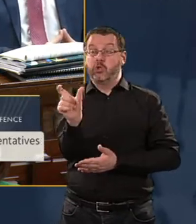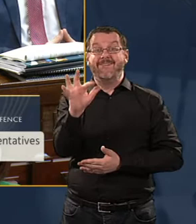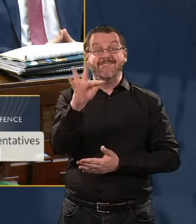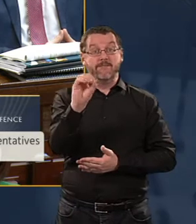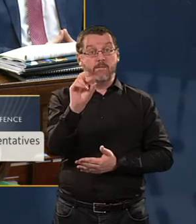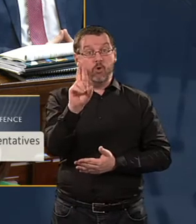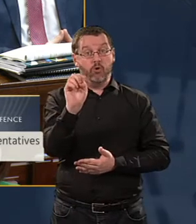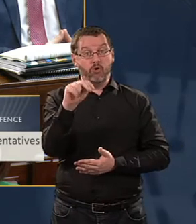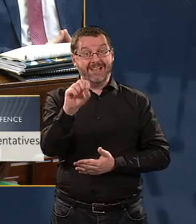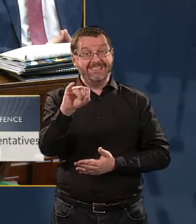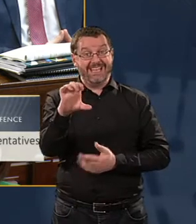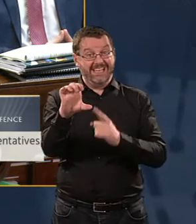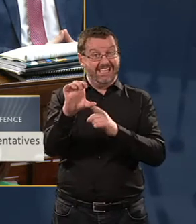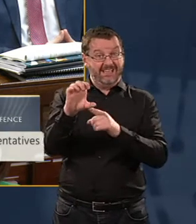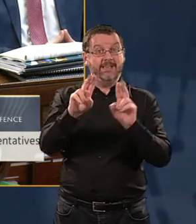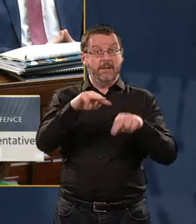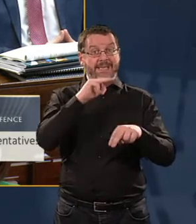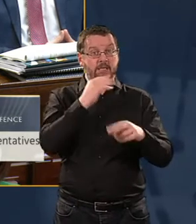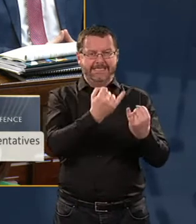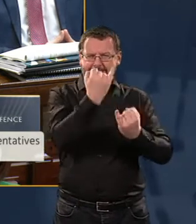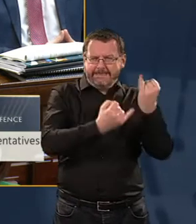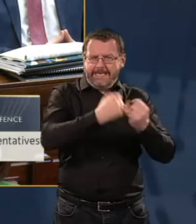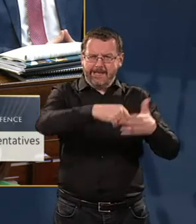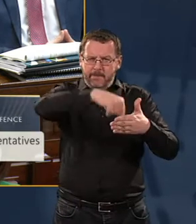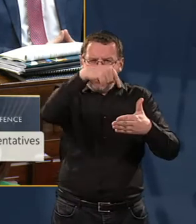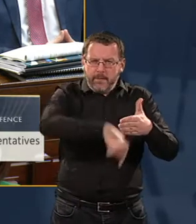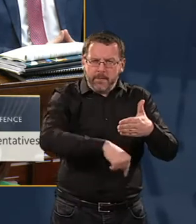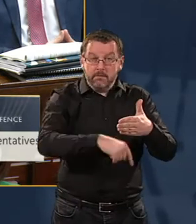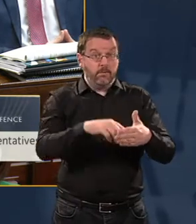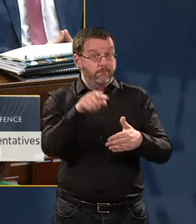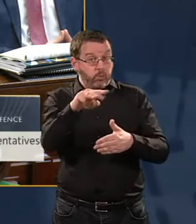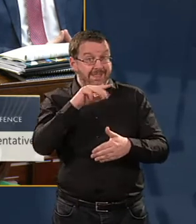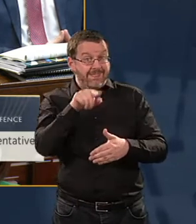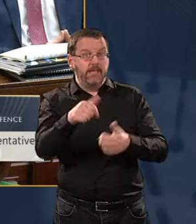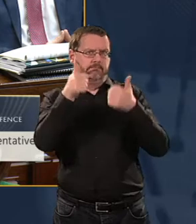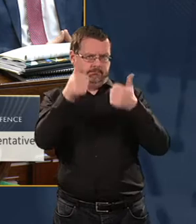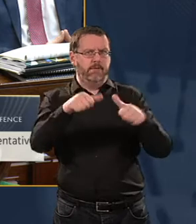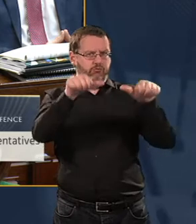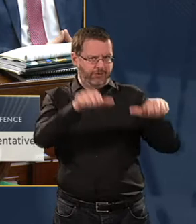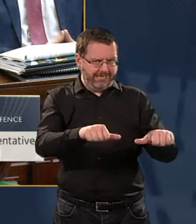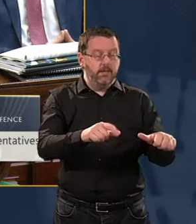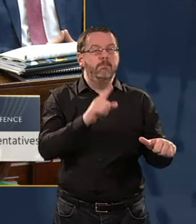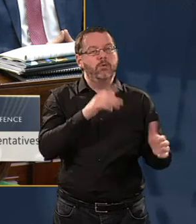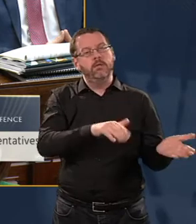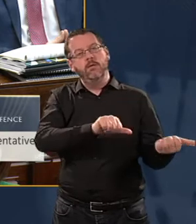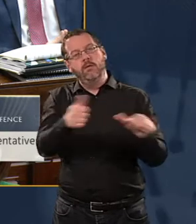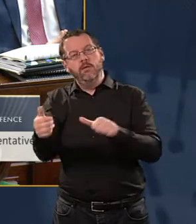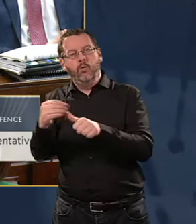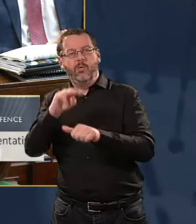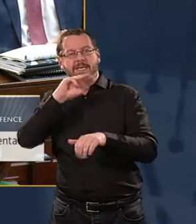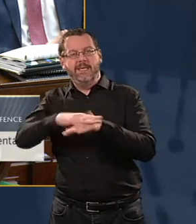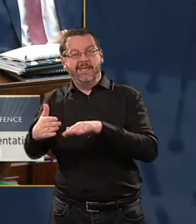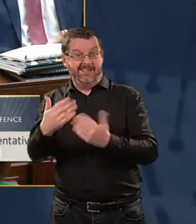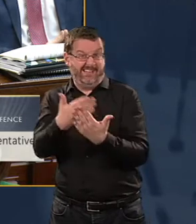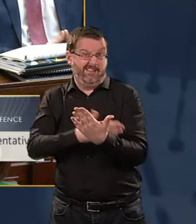you know. Forensic can mean in depth, in detail. And if that's what you mean, I agree. Forensic can also have a legal meaning which